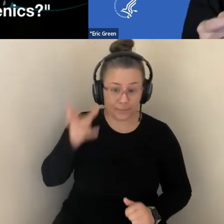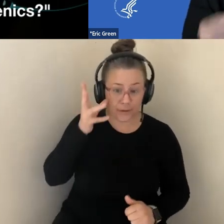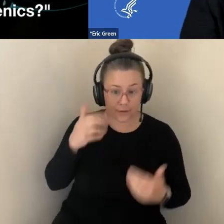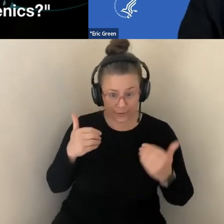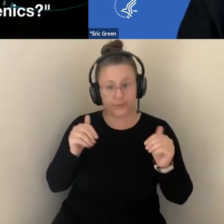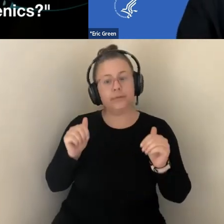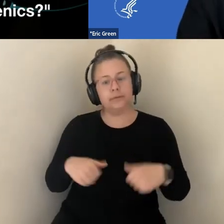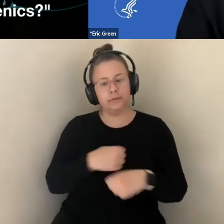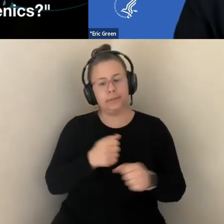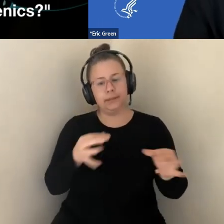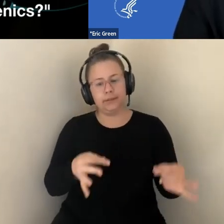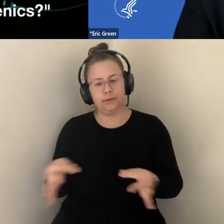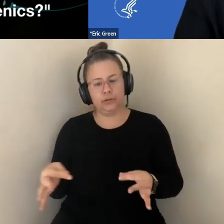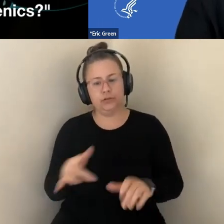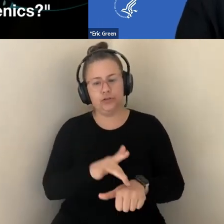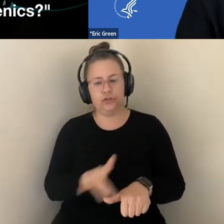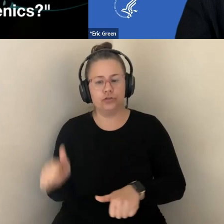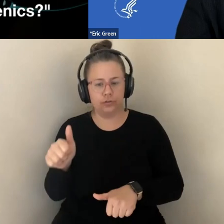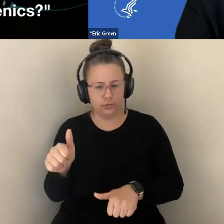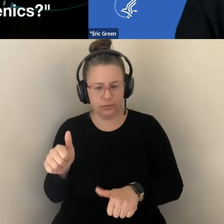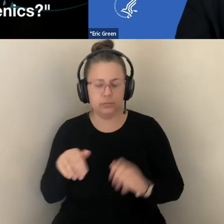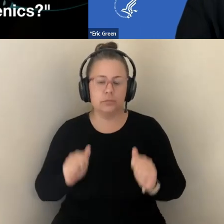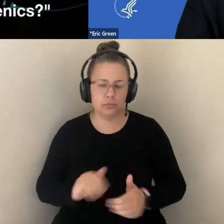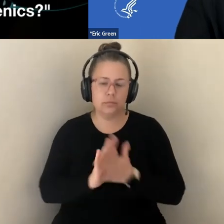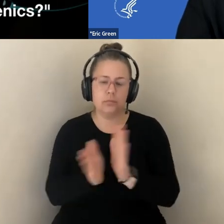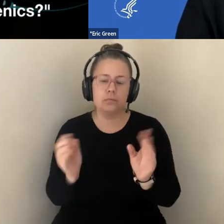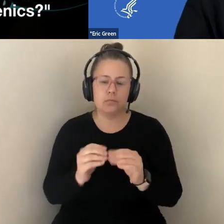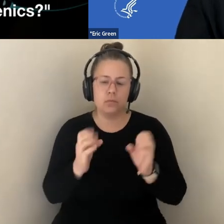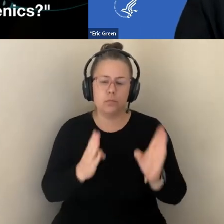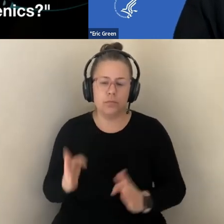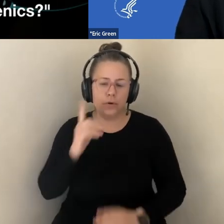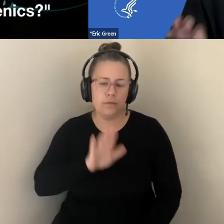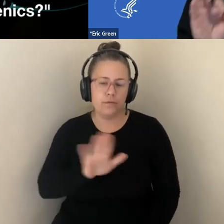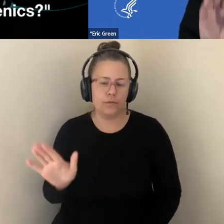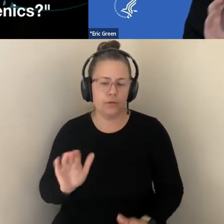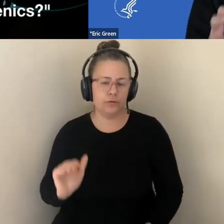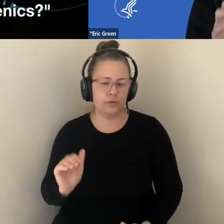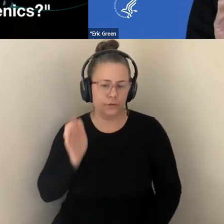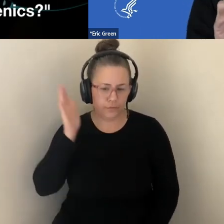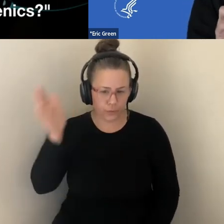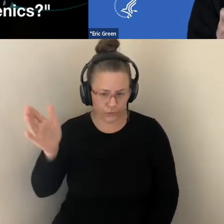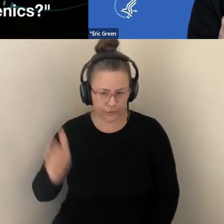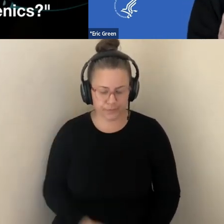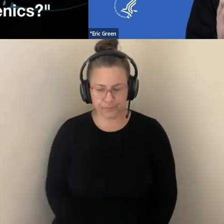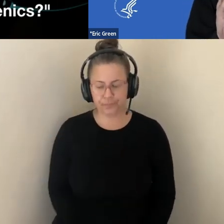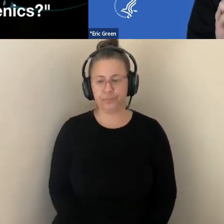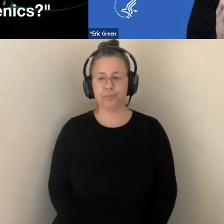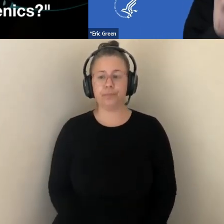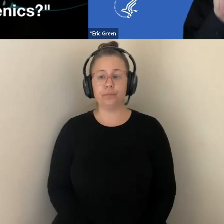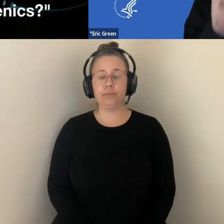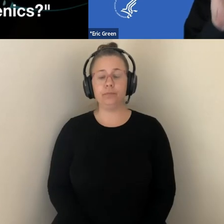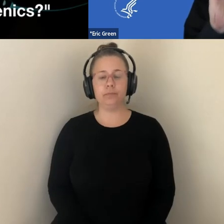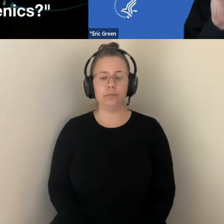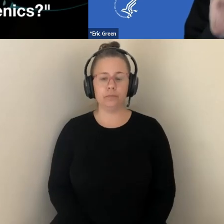PLAN BETTER FOR THEIR CHILD'S FUTURE. IN THIS CONTEXT, WHEN SO MUCH CAN BE KNOWN, AT THE TIME